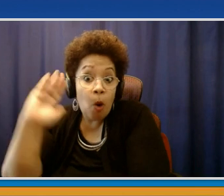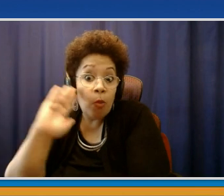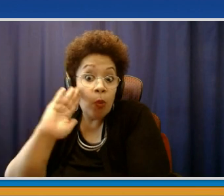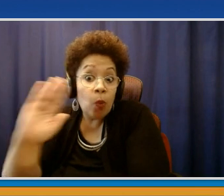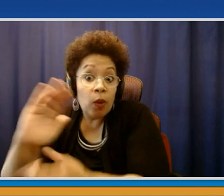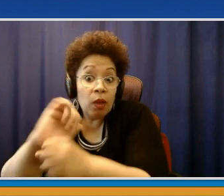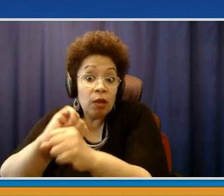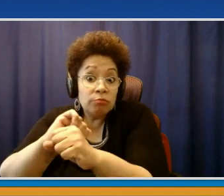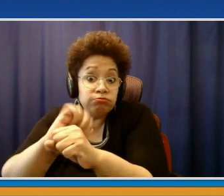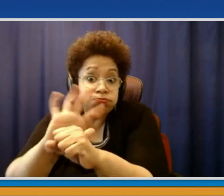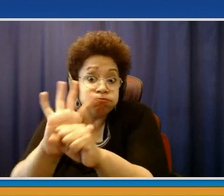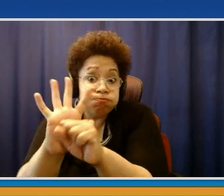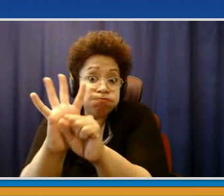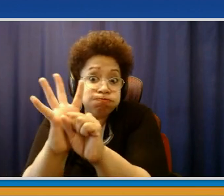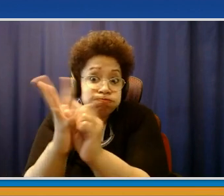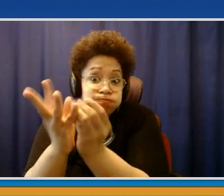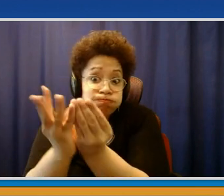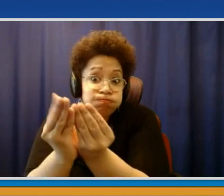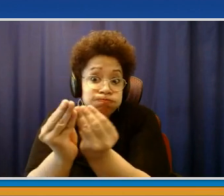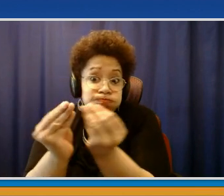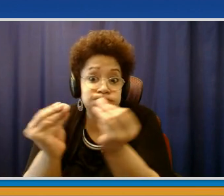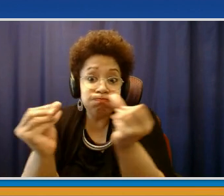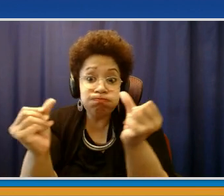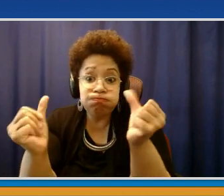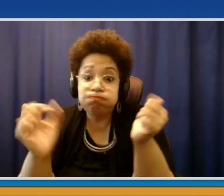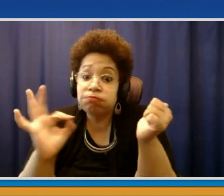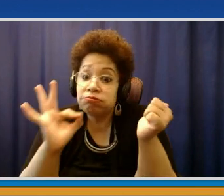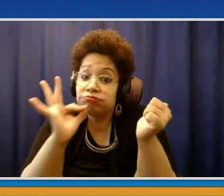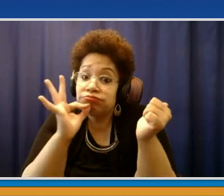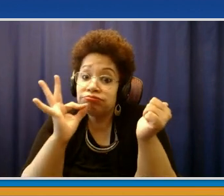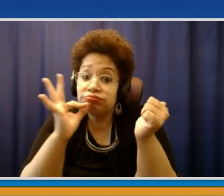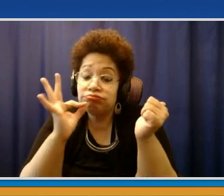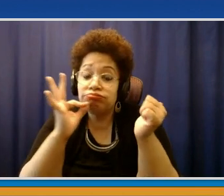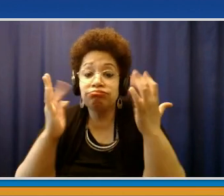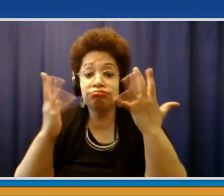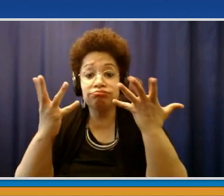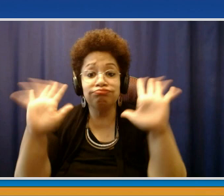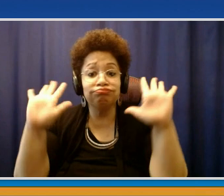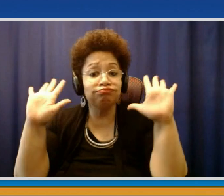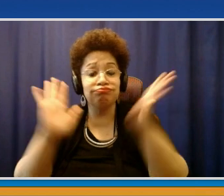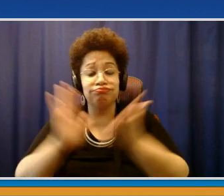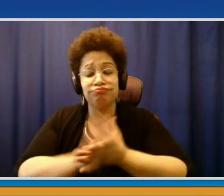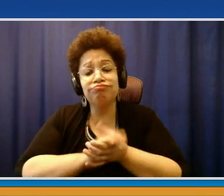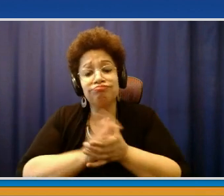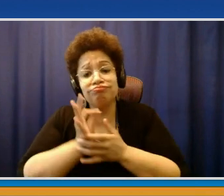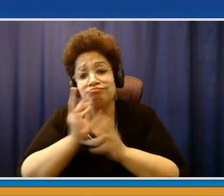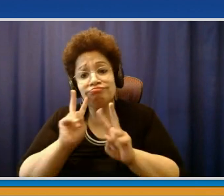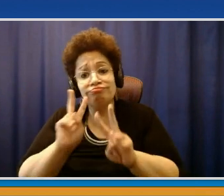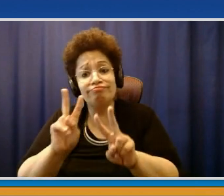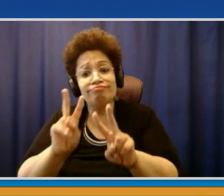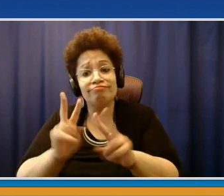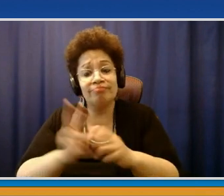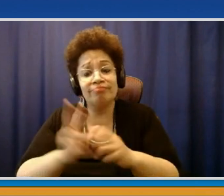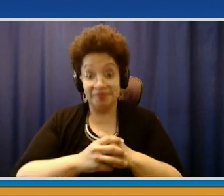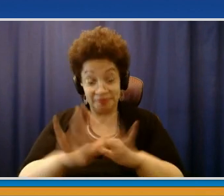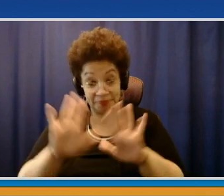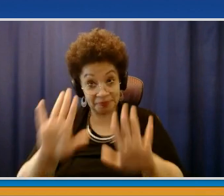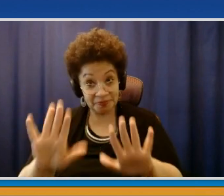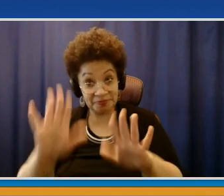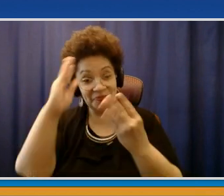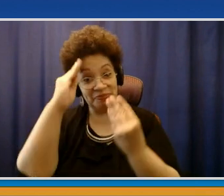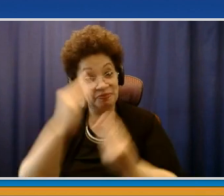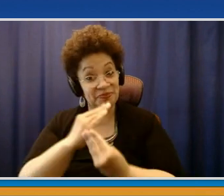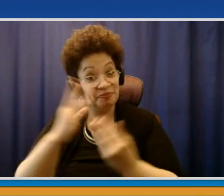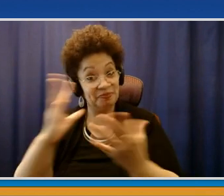But, you know, we'll see what happens in our numbers to help support additional decisions. 12 year olds are now eligible to receive the